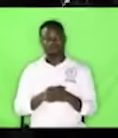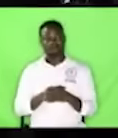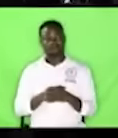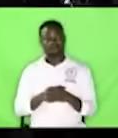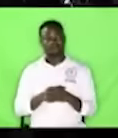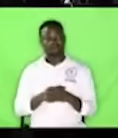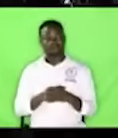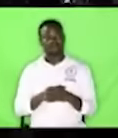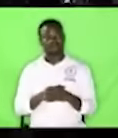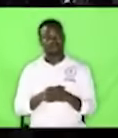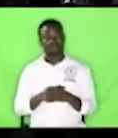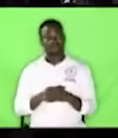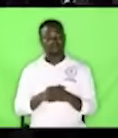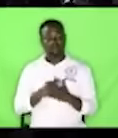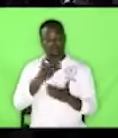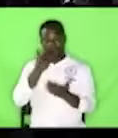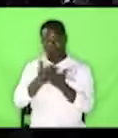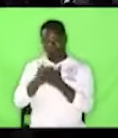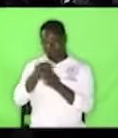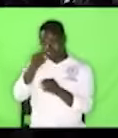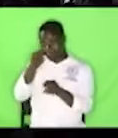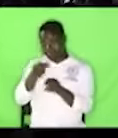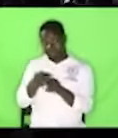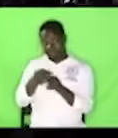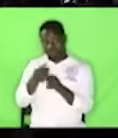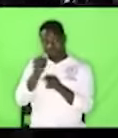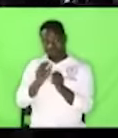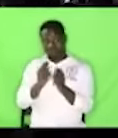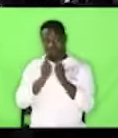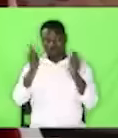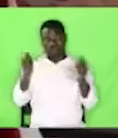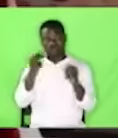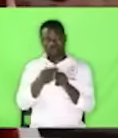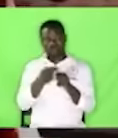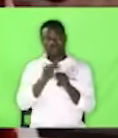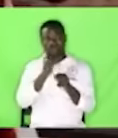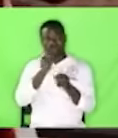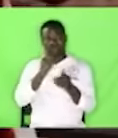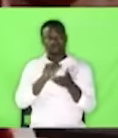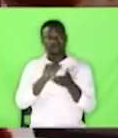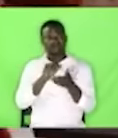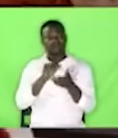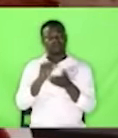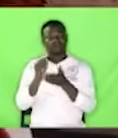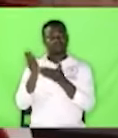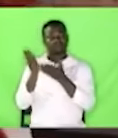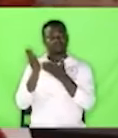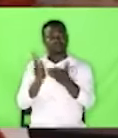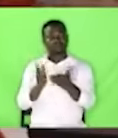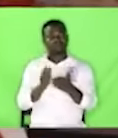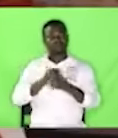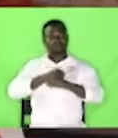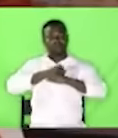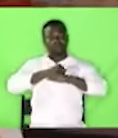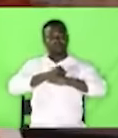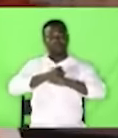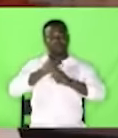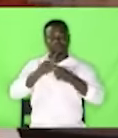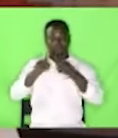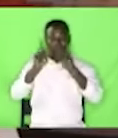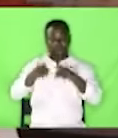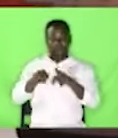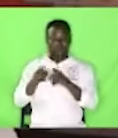A good name or a great name does not only bring security to the bearer,